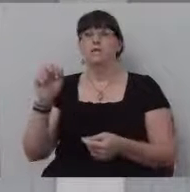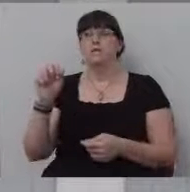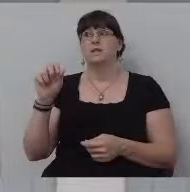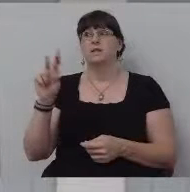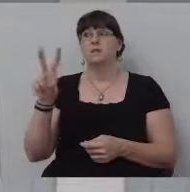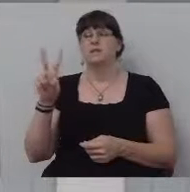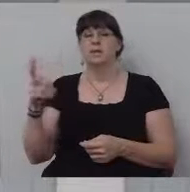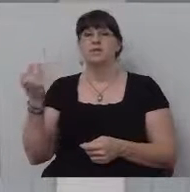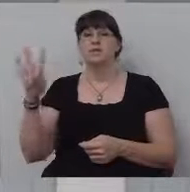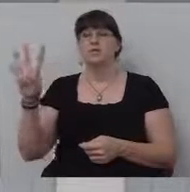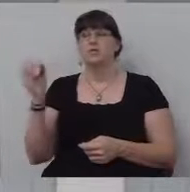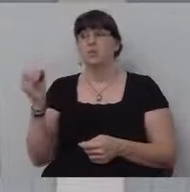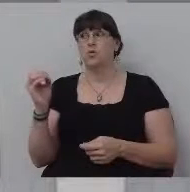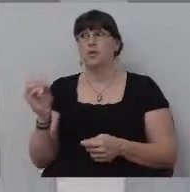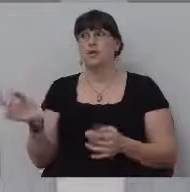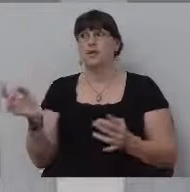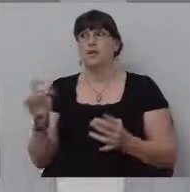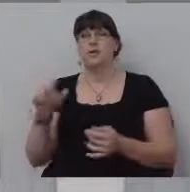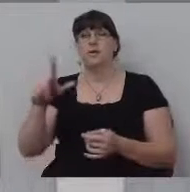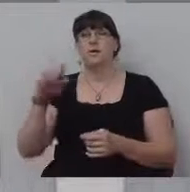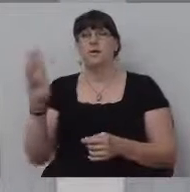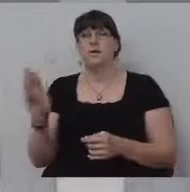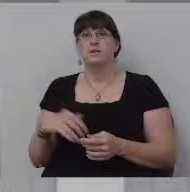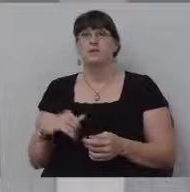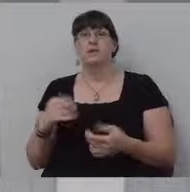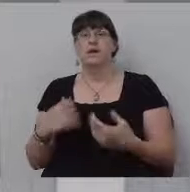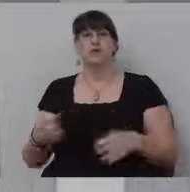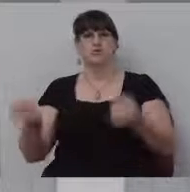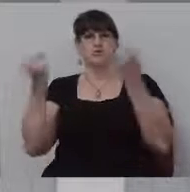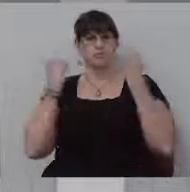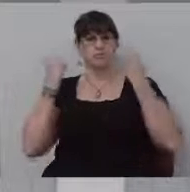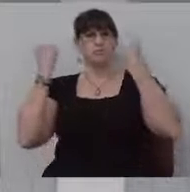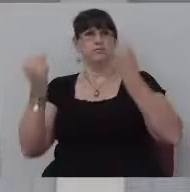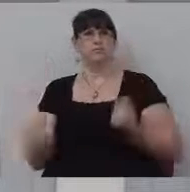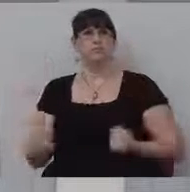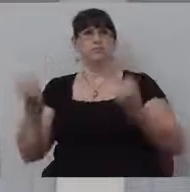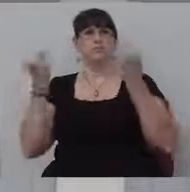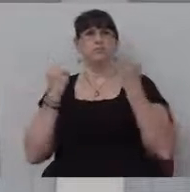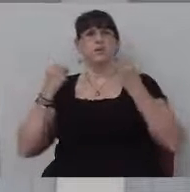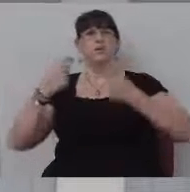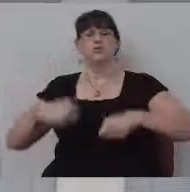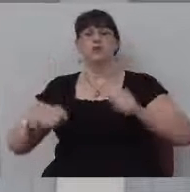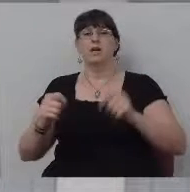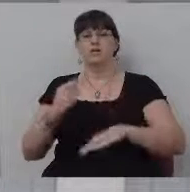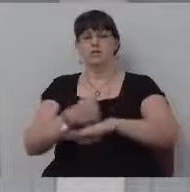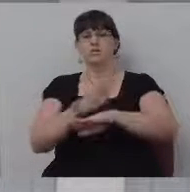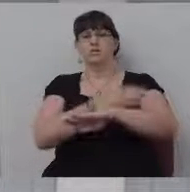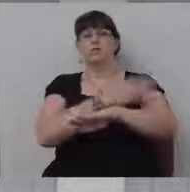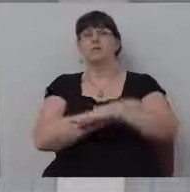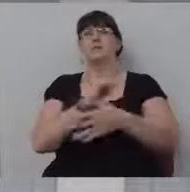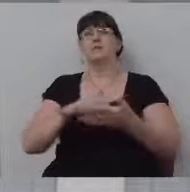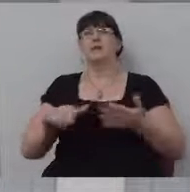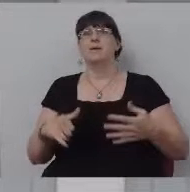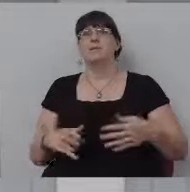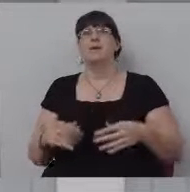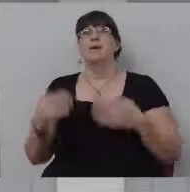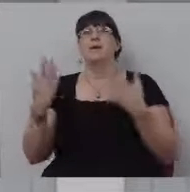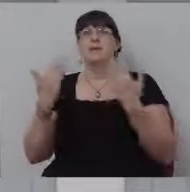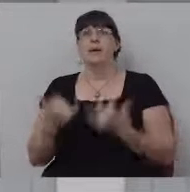eggs every morning and lifting weights every morning and lifting weights every night and trying to get up to 240 pounds, uh, anymore. My goal is still